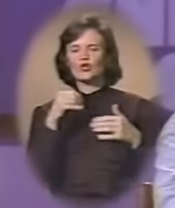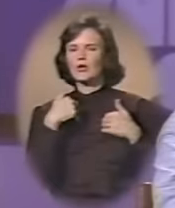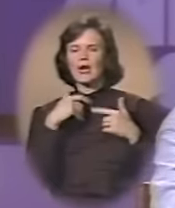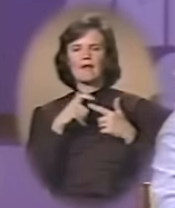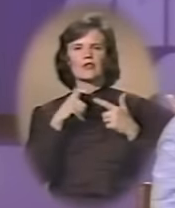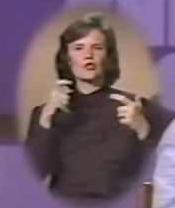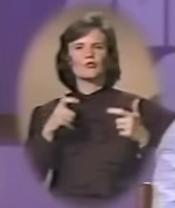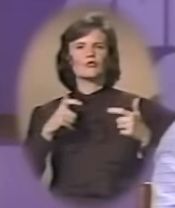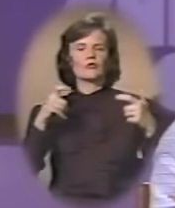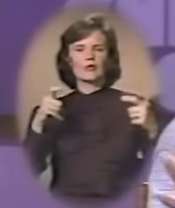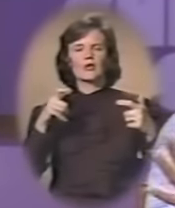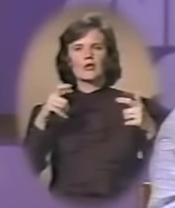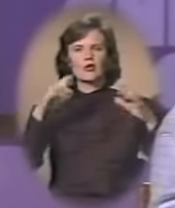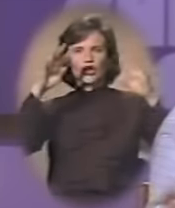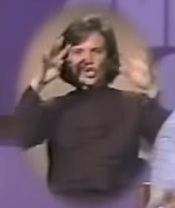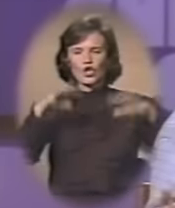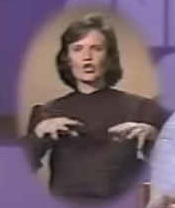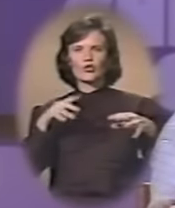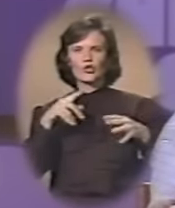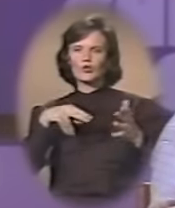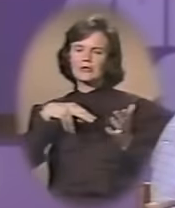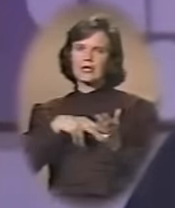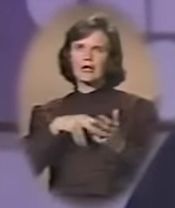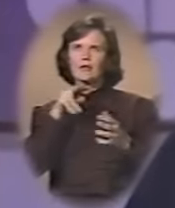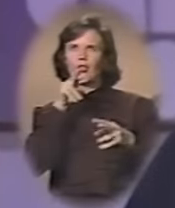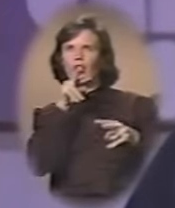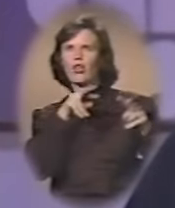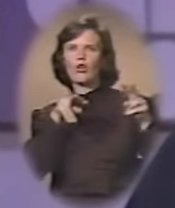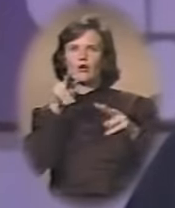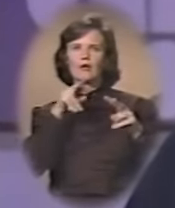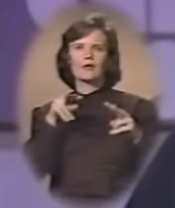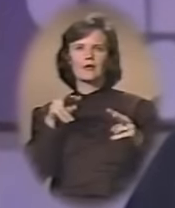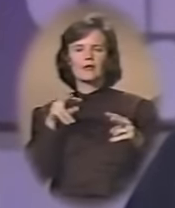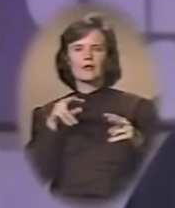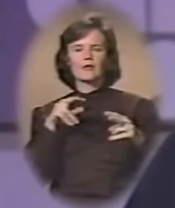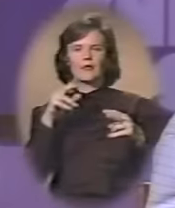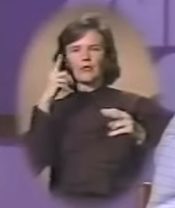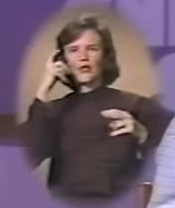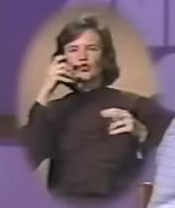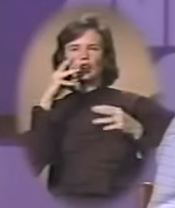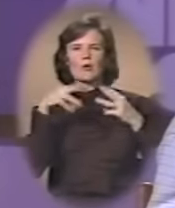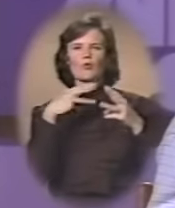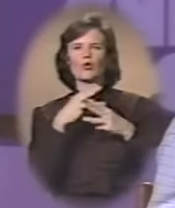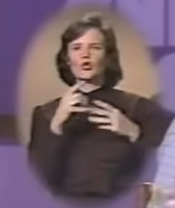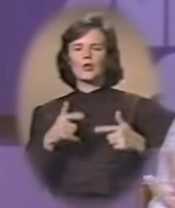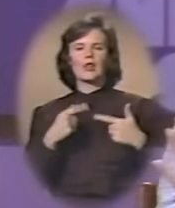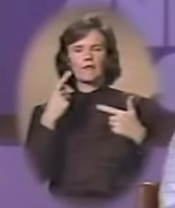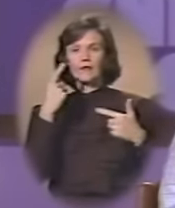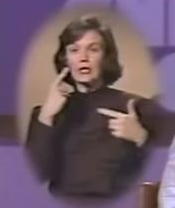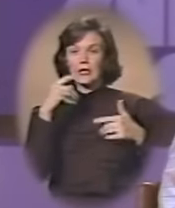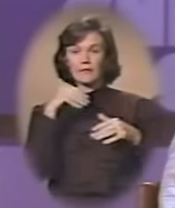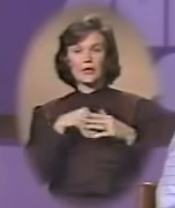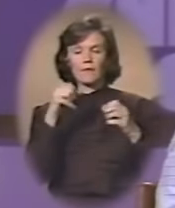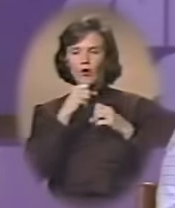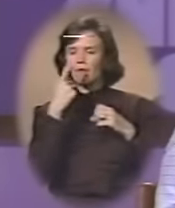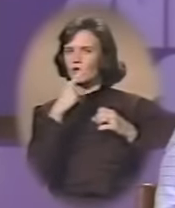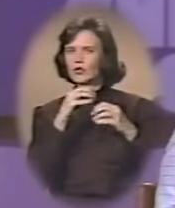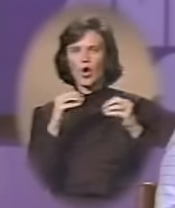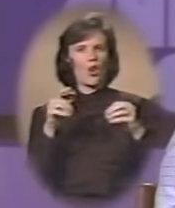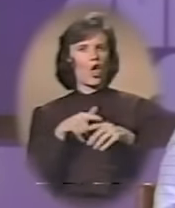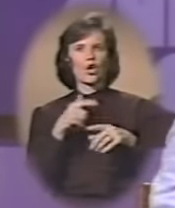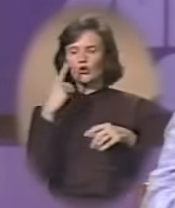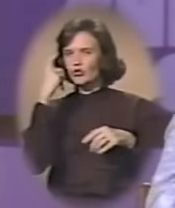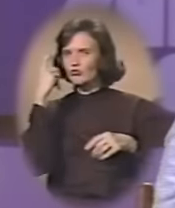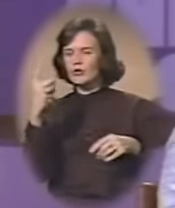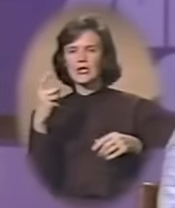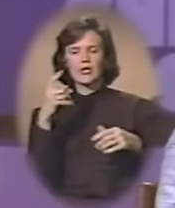huge, fantastic curtain. You stand and stare at utter disbelief. The dream world you lived in and fought for is no longer